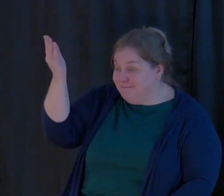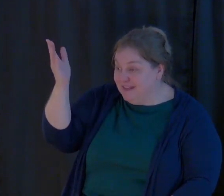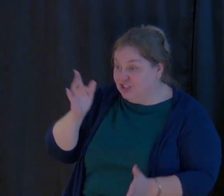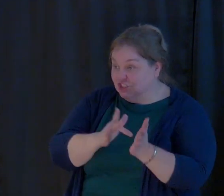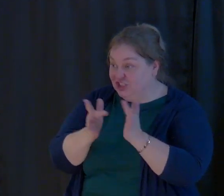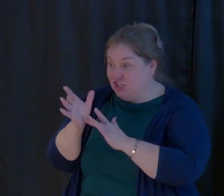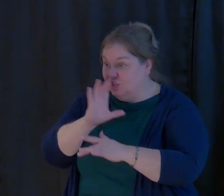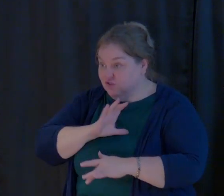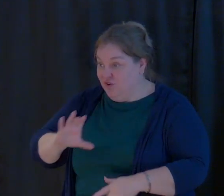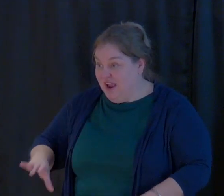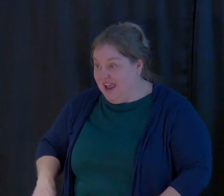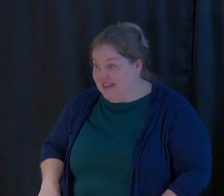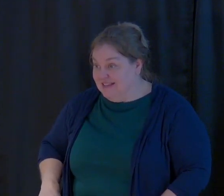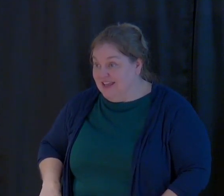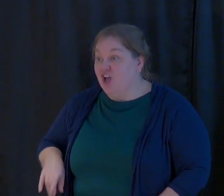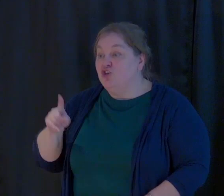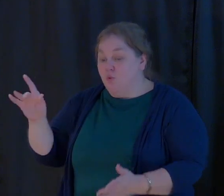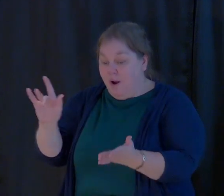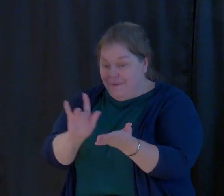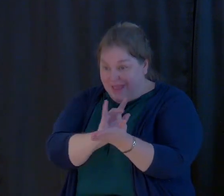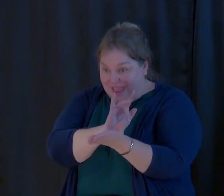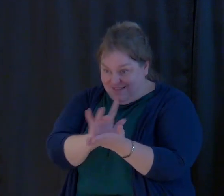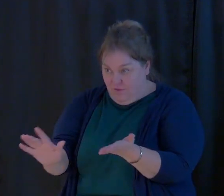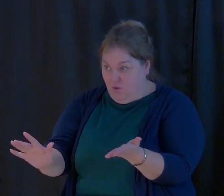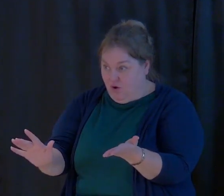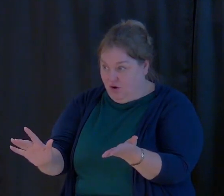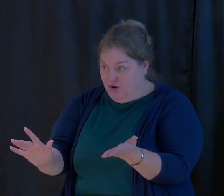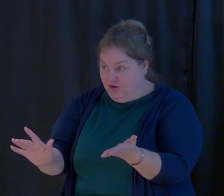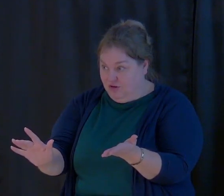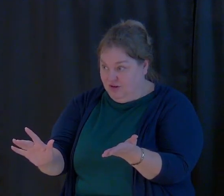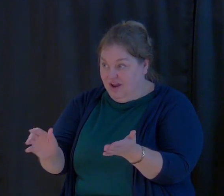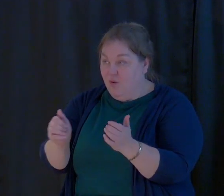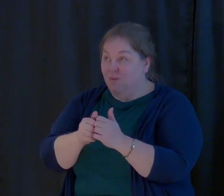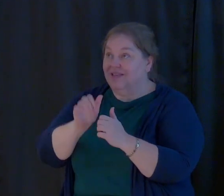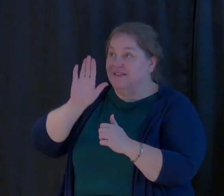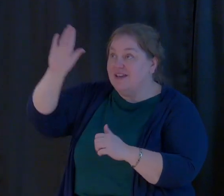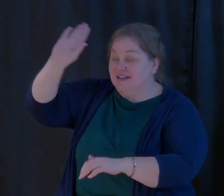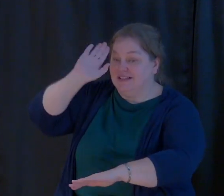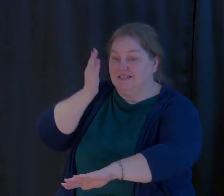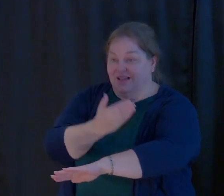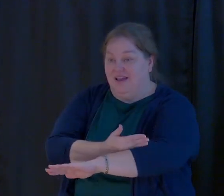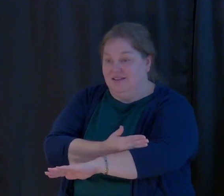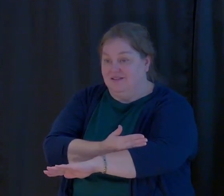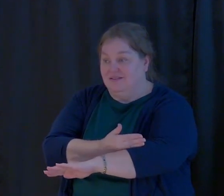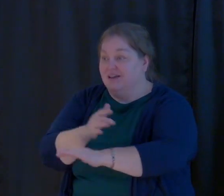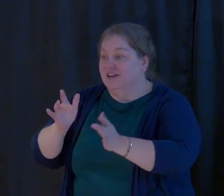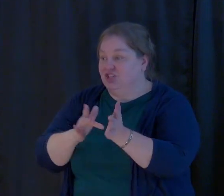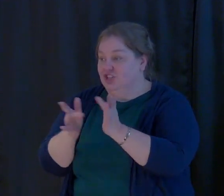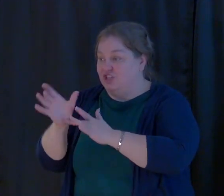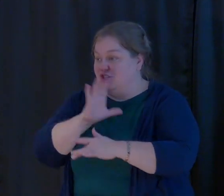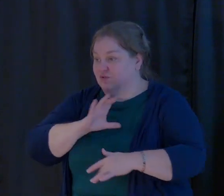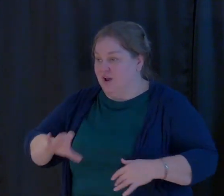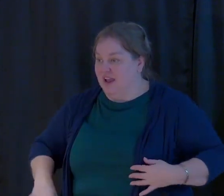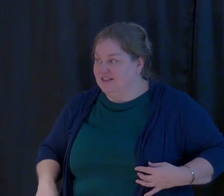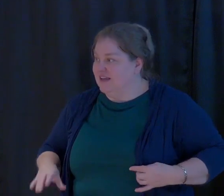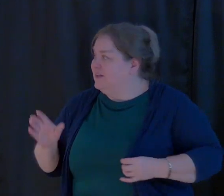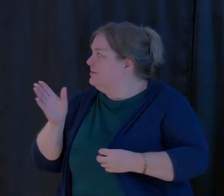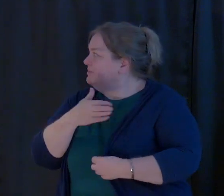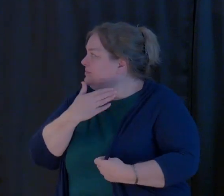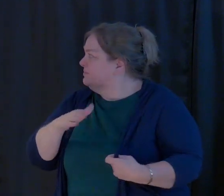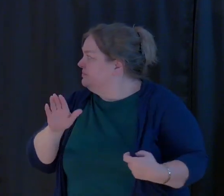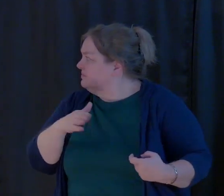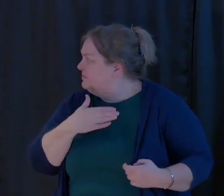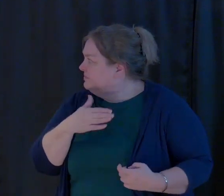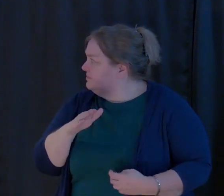We are bought with the price of His Son, Jesus Christ. Let's turn our hymnals to our closing